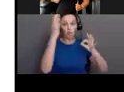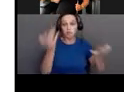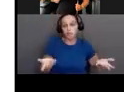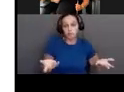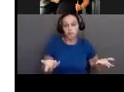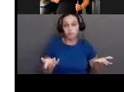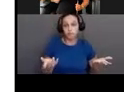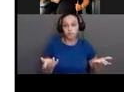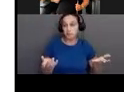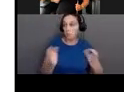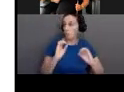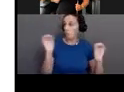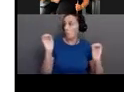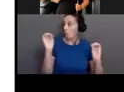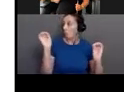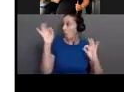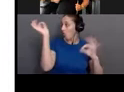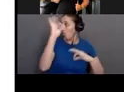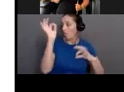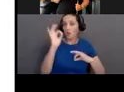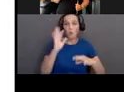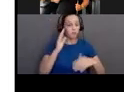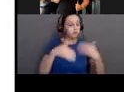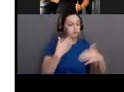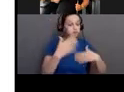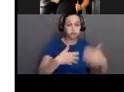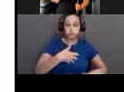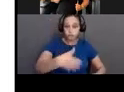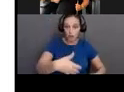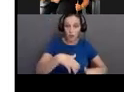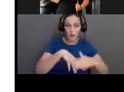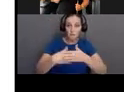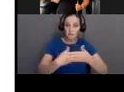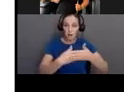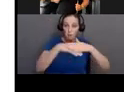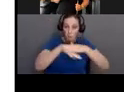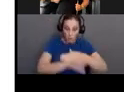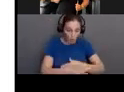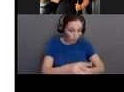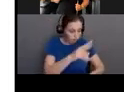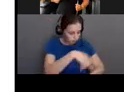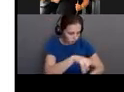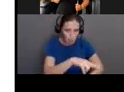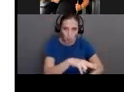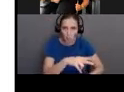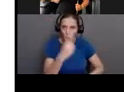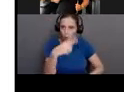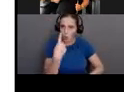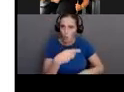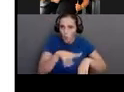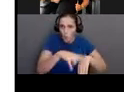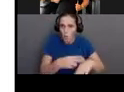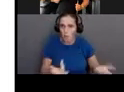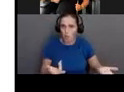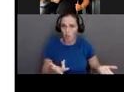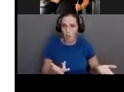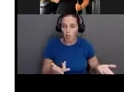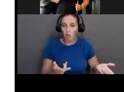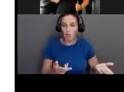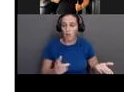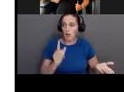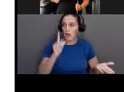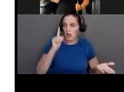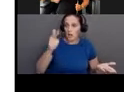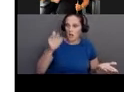perfectly typical, like we talked about. And by the time that they maybe learn that their baby or their child is